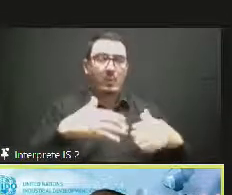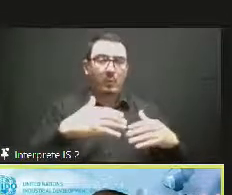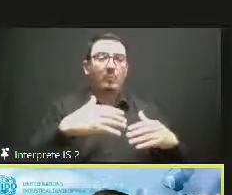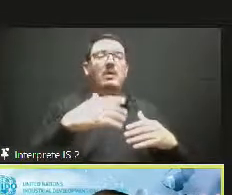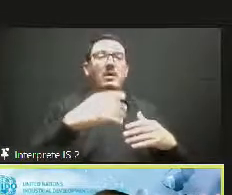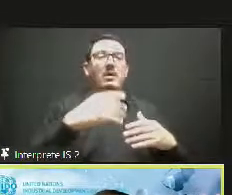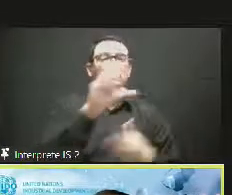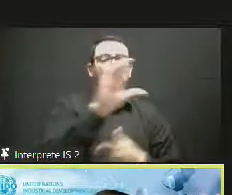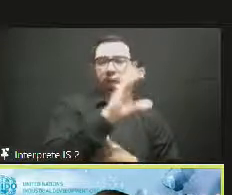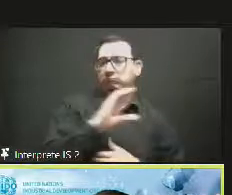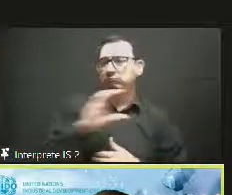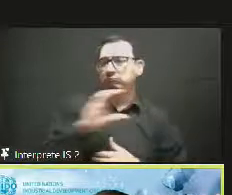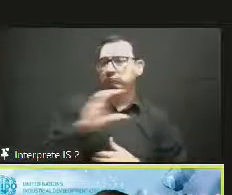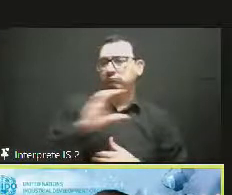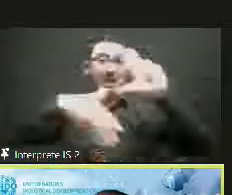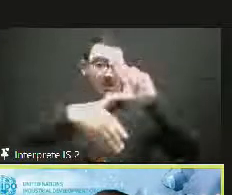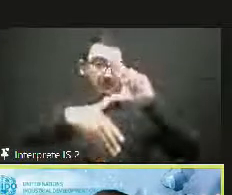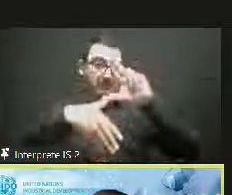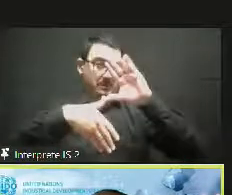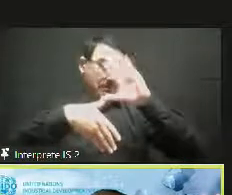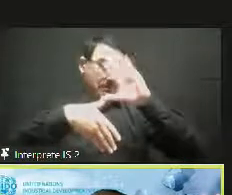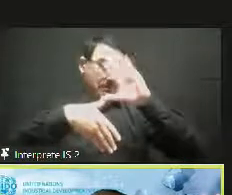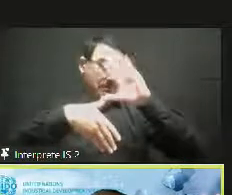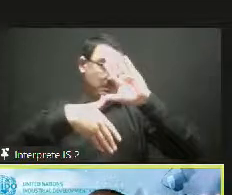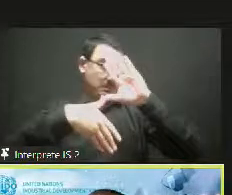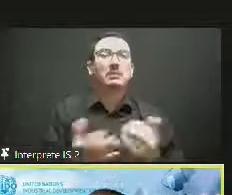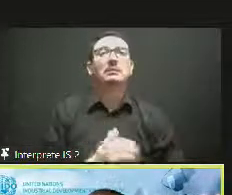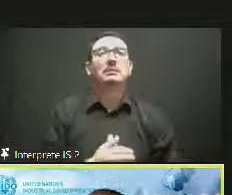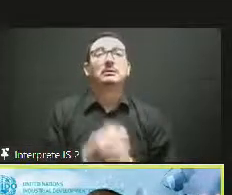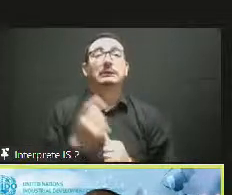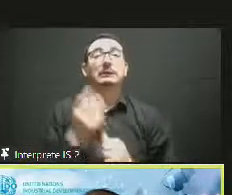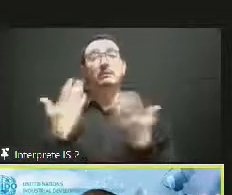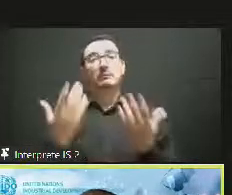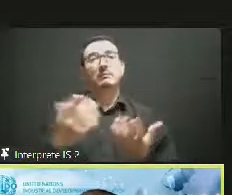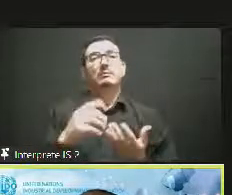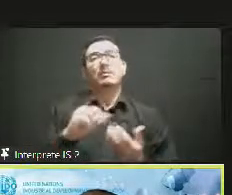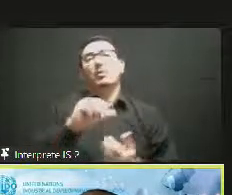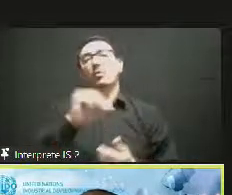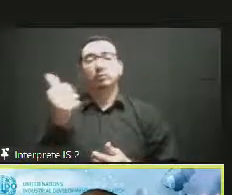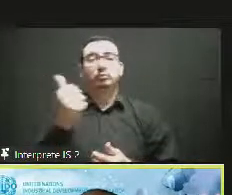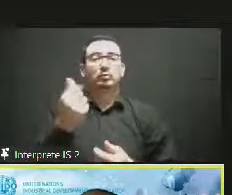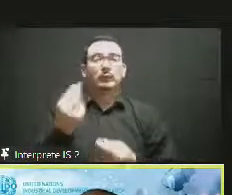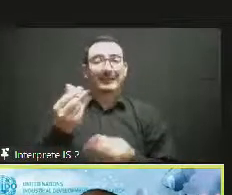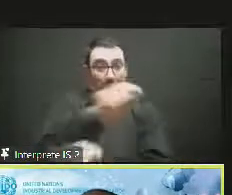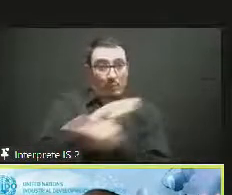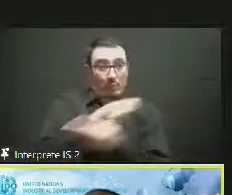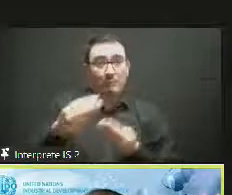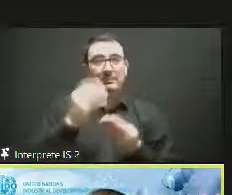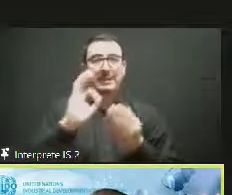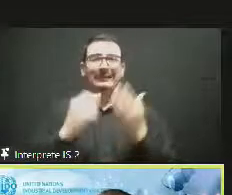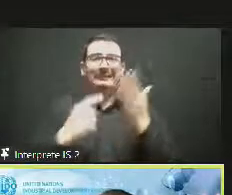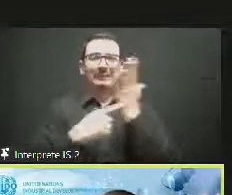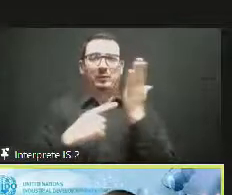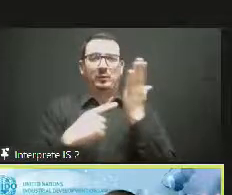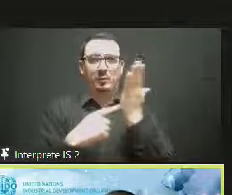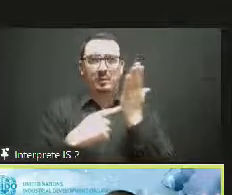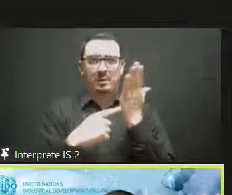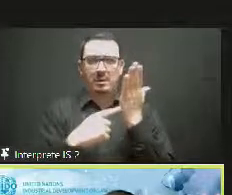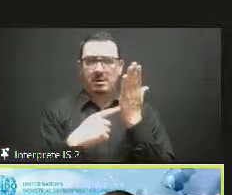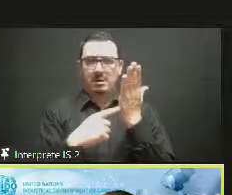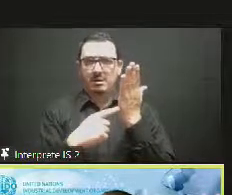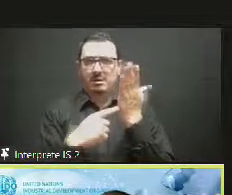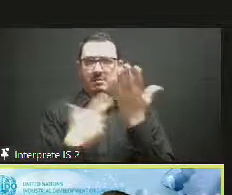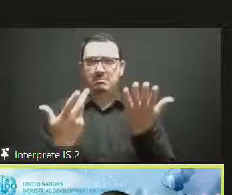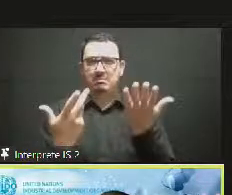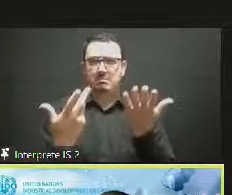also providing a lot of, let's say, importance in order